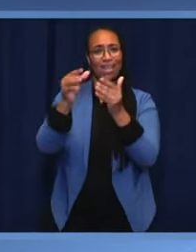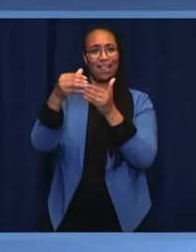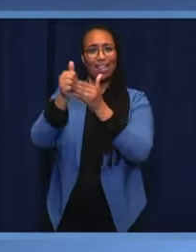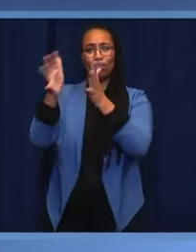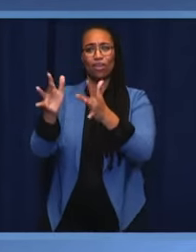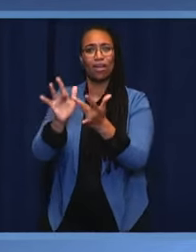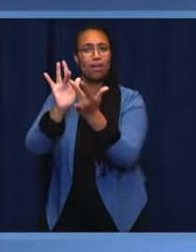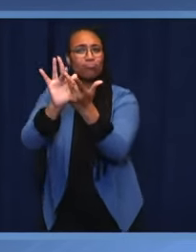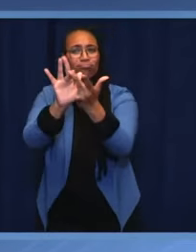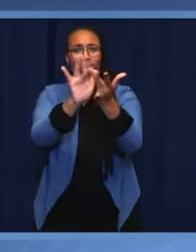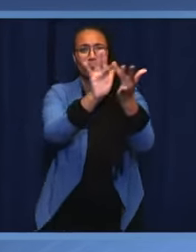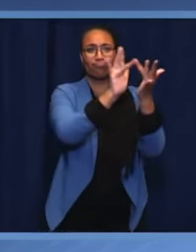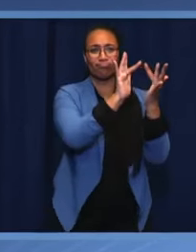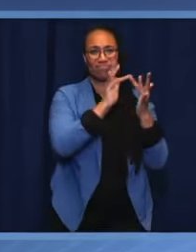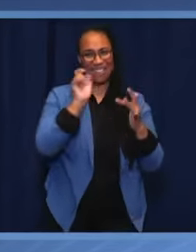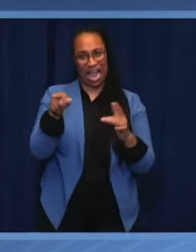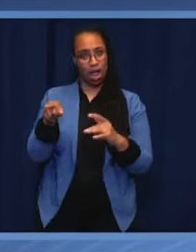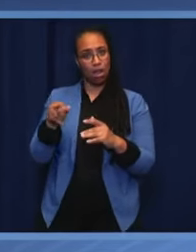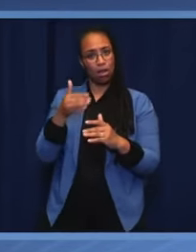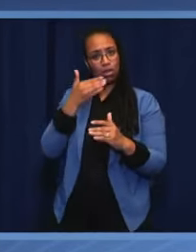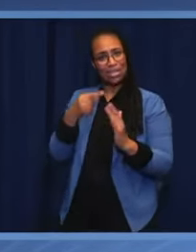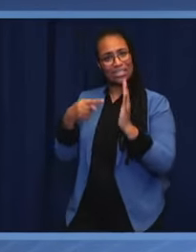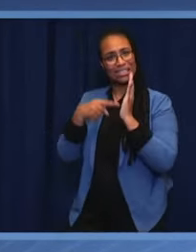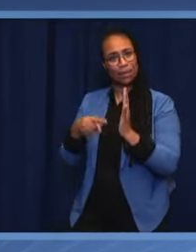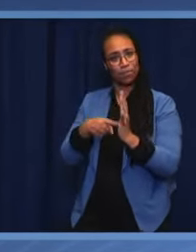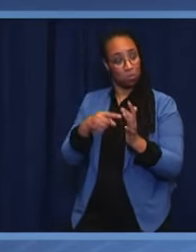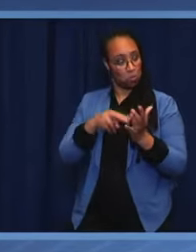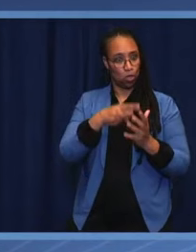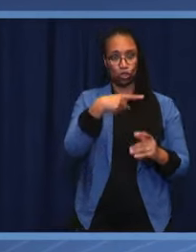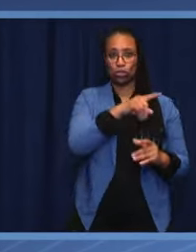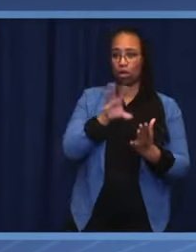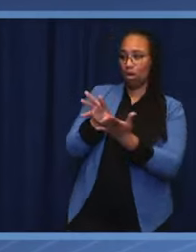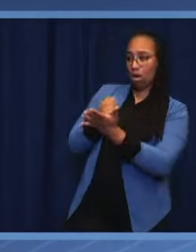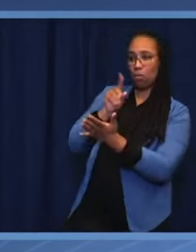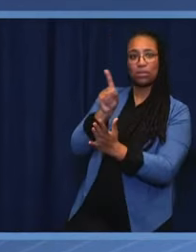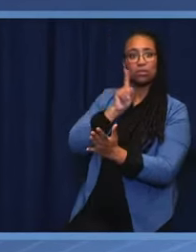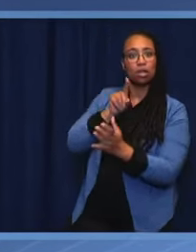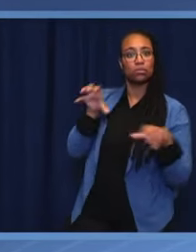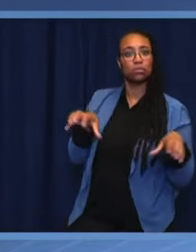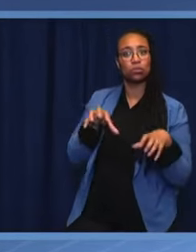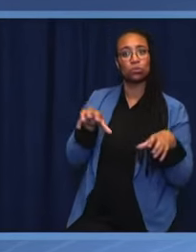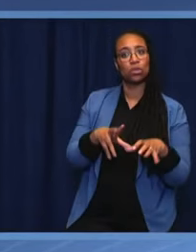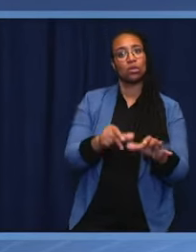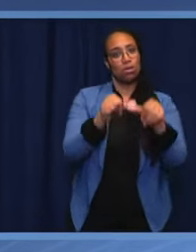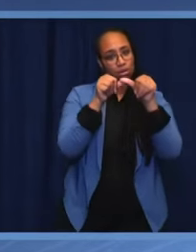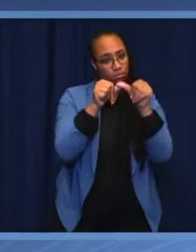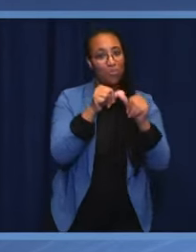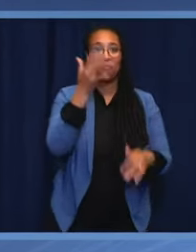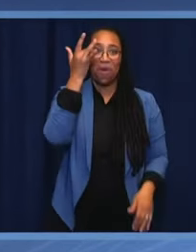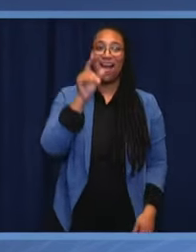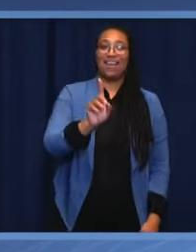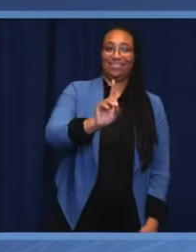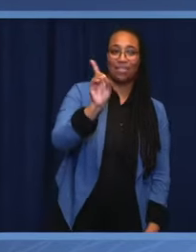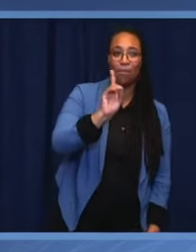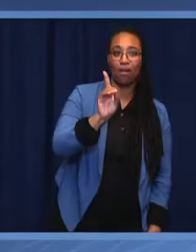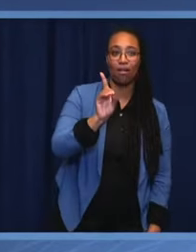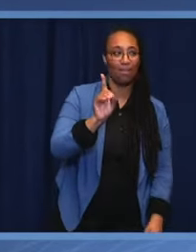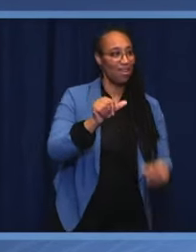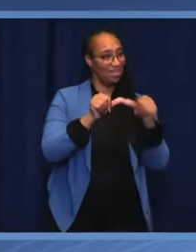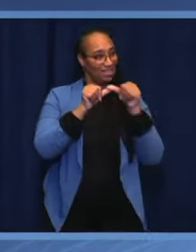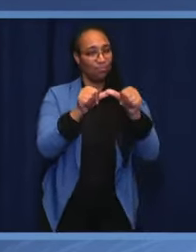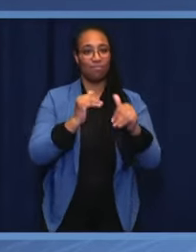Your example shows us how tech can keep democracy alive under extremely difficult circumstances.